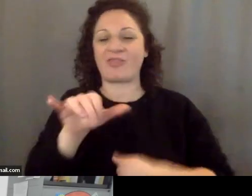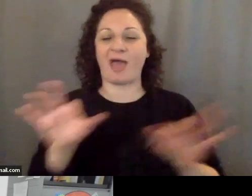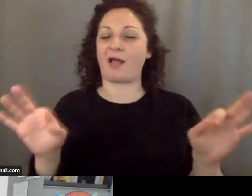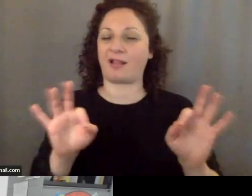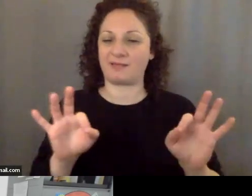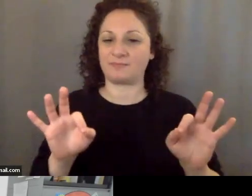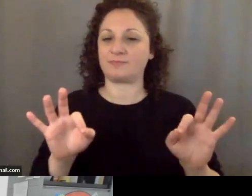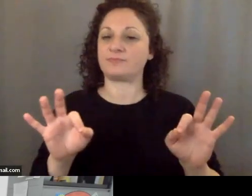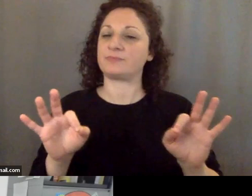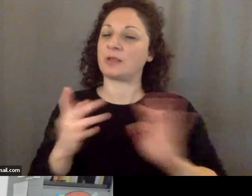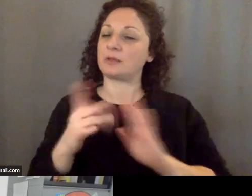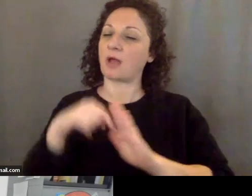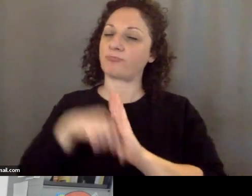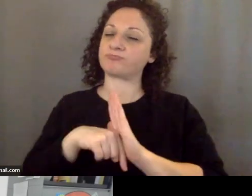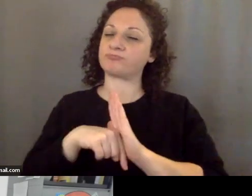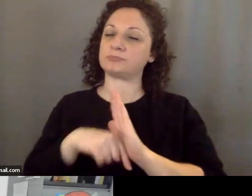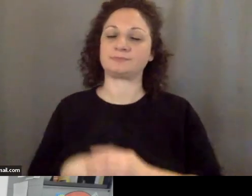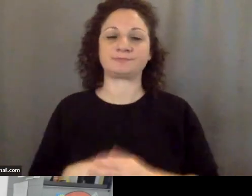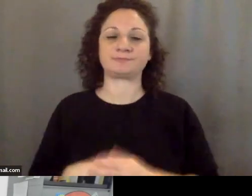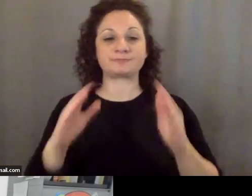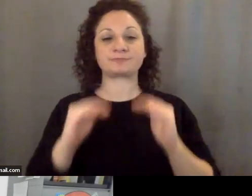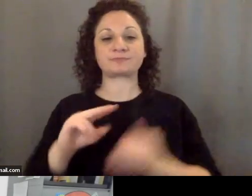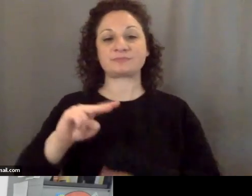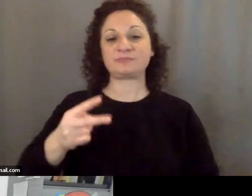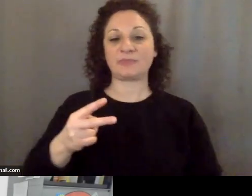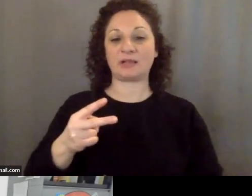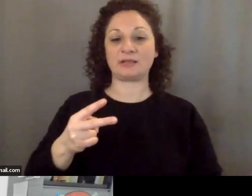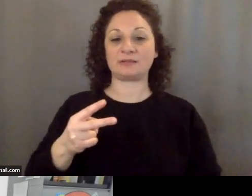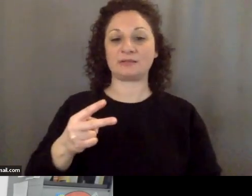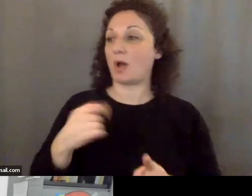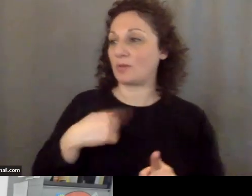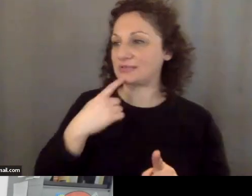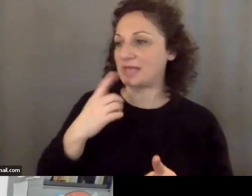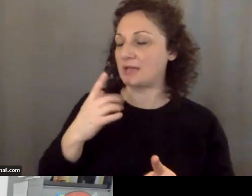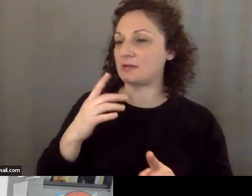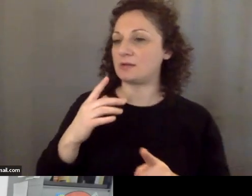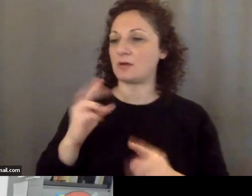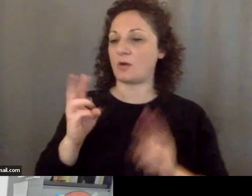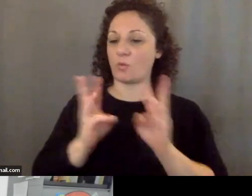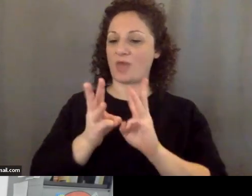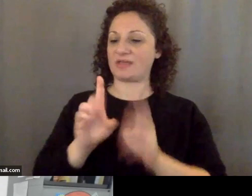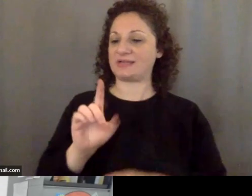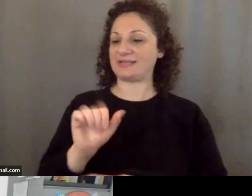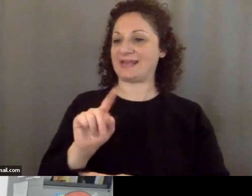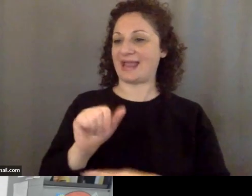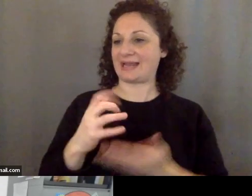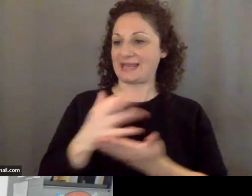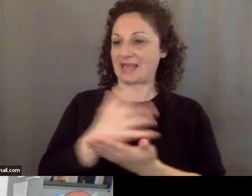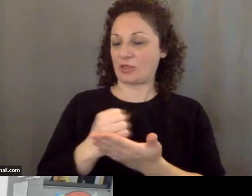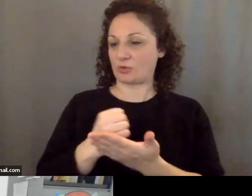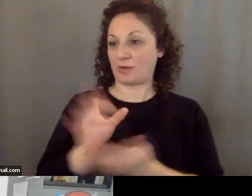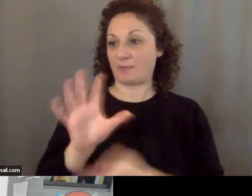your second question was I was going to say weather data gathered apparently near one of three